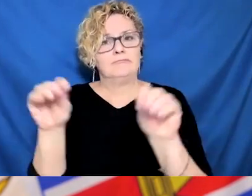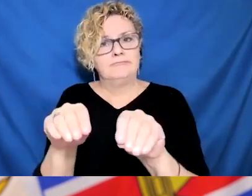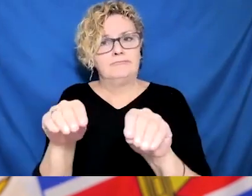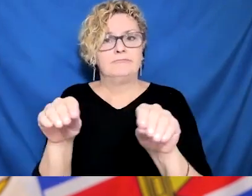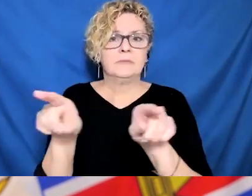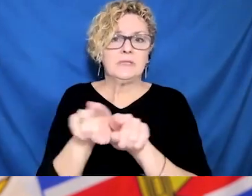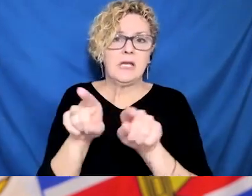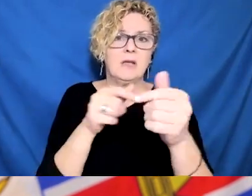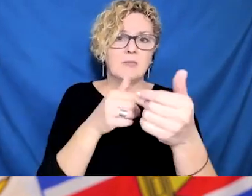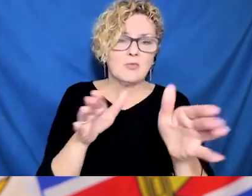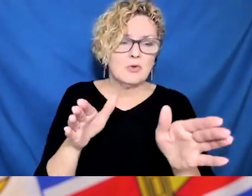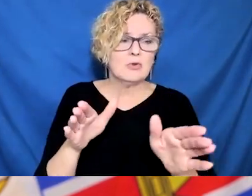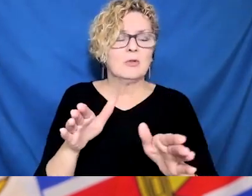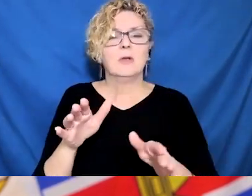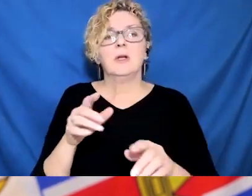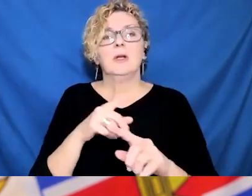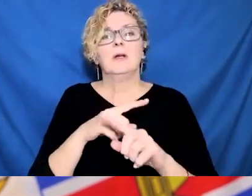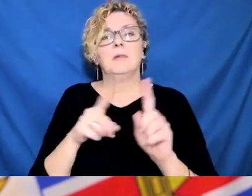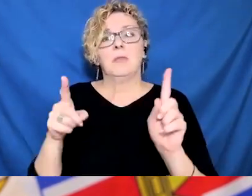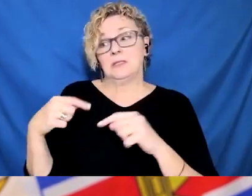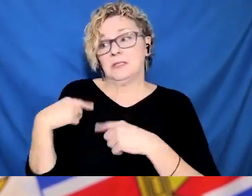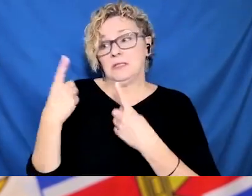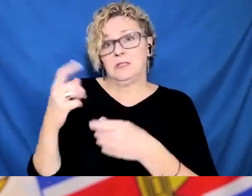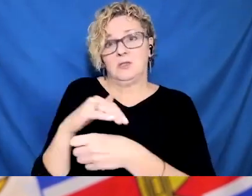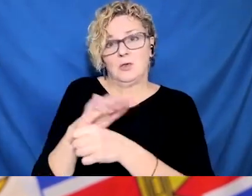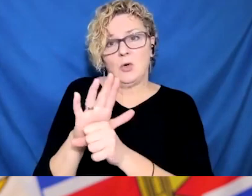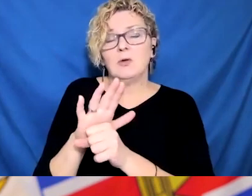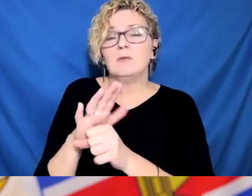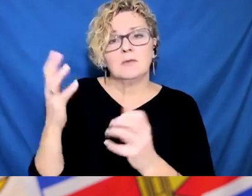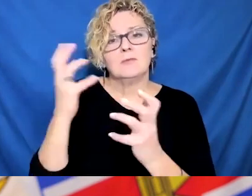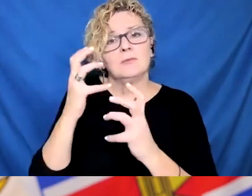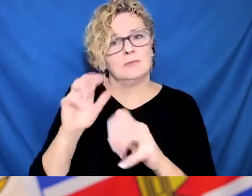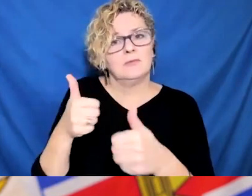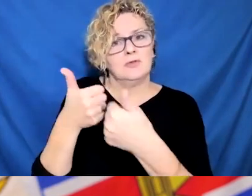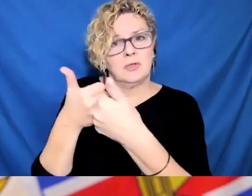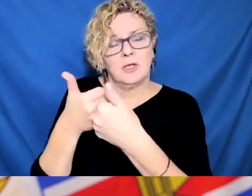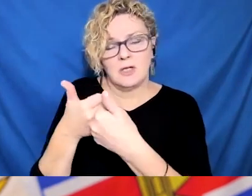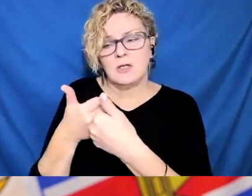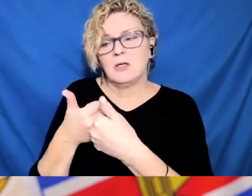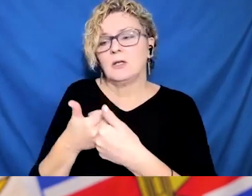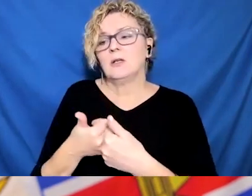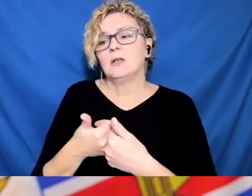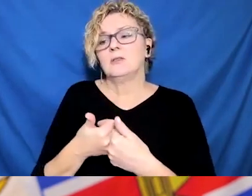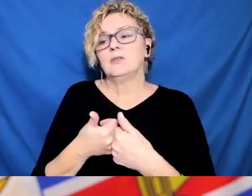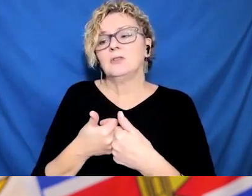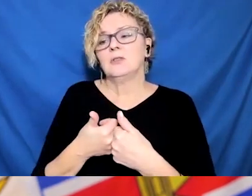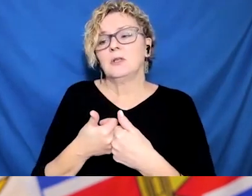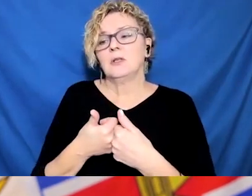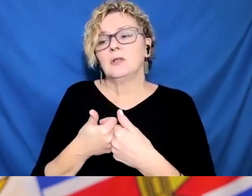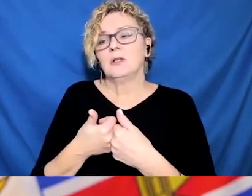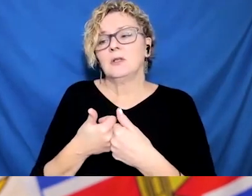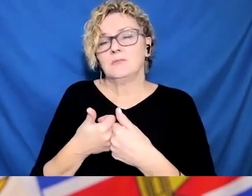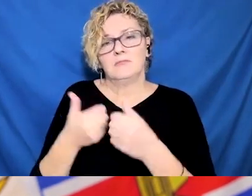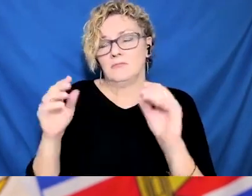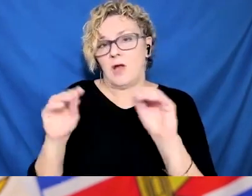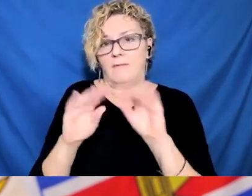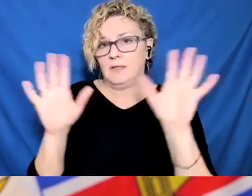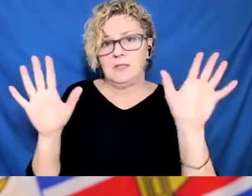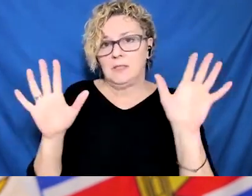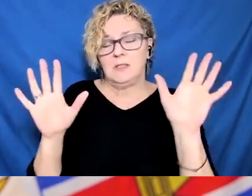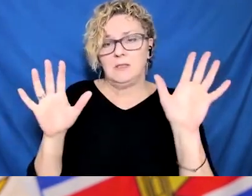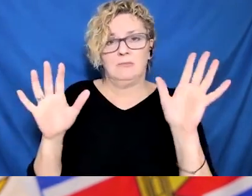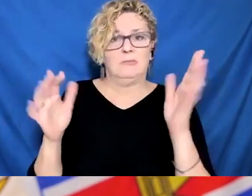finite capacity for testing and we need to reserve that for people who, where it will change their management or their